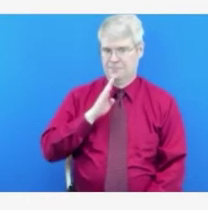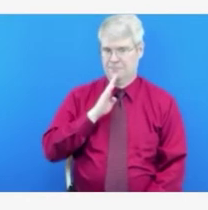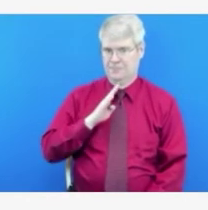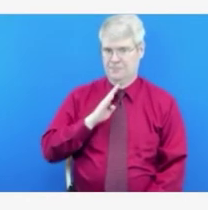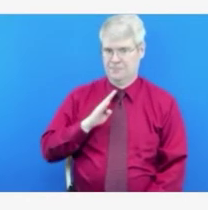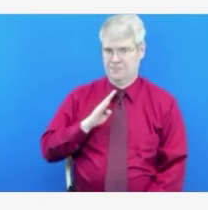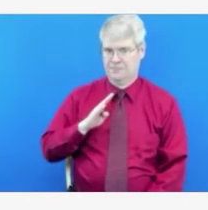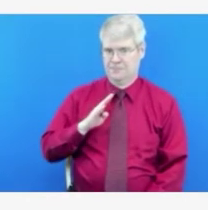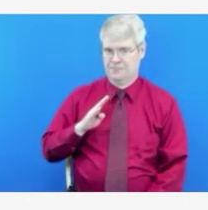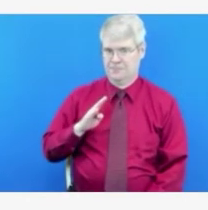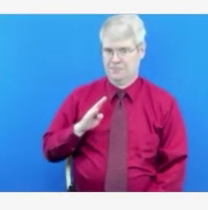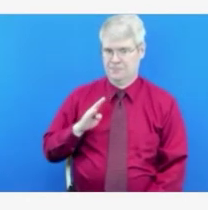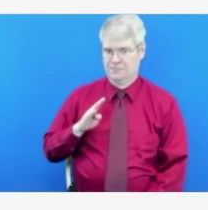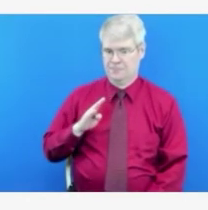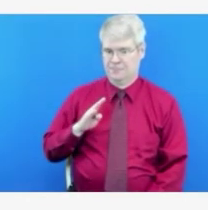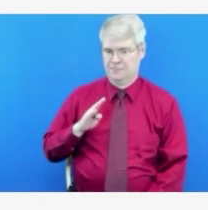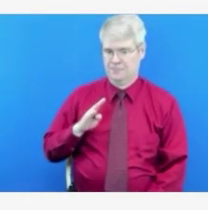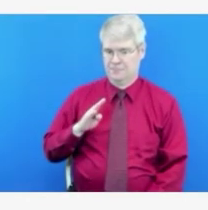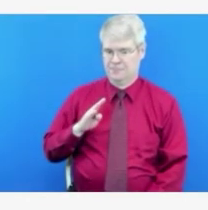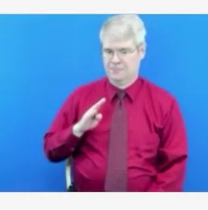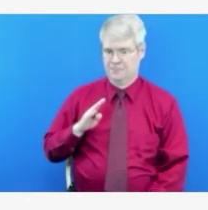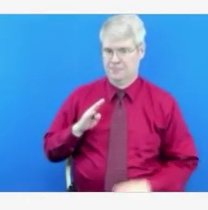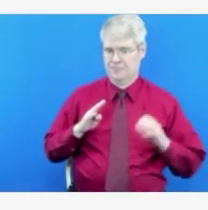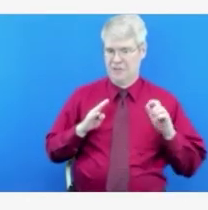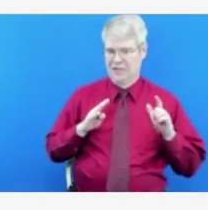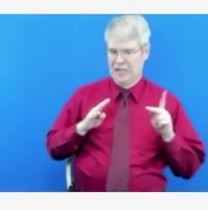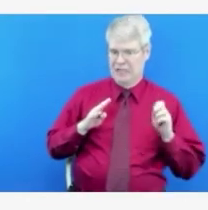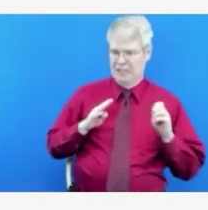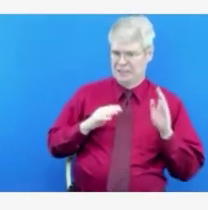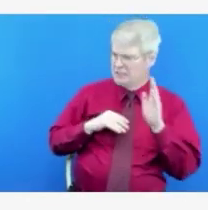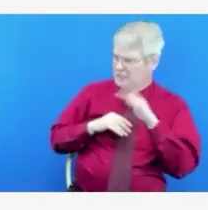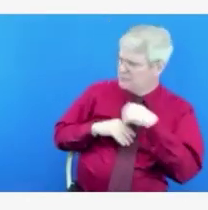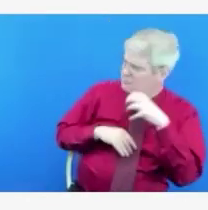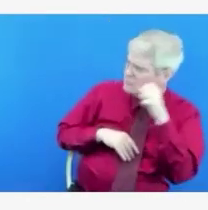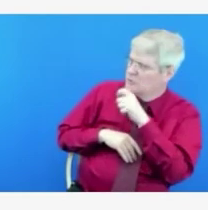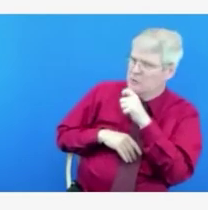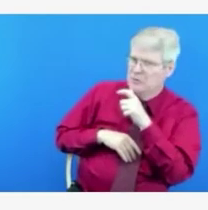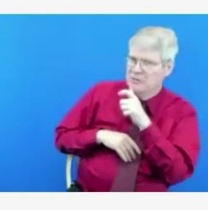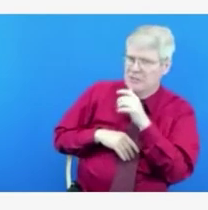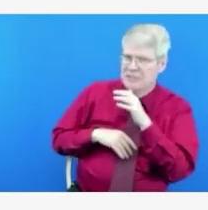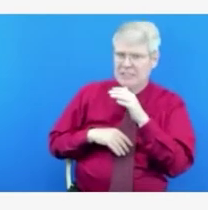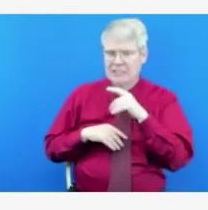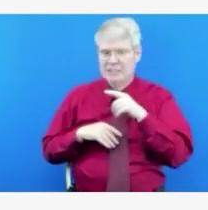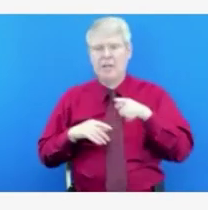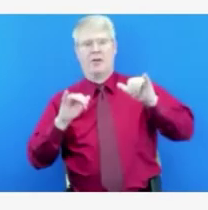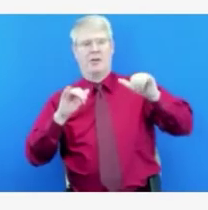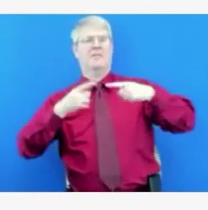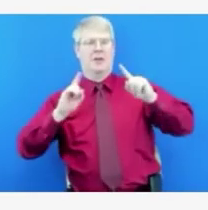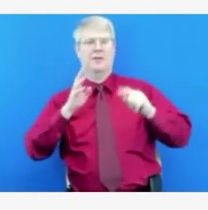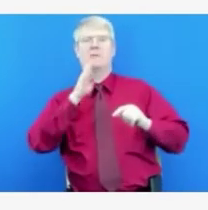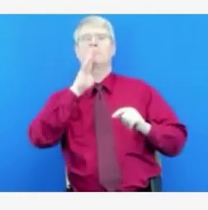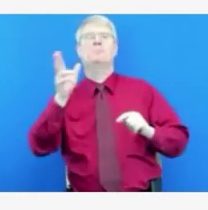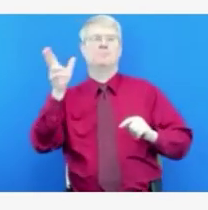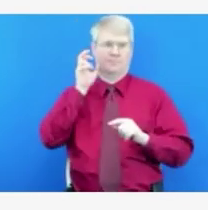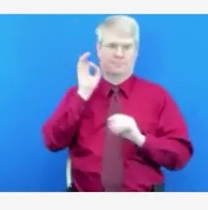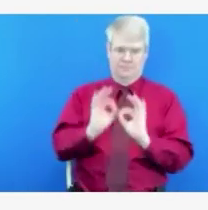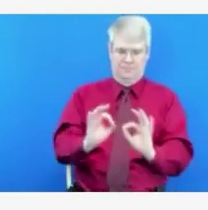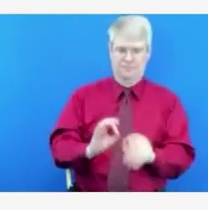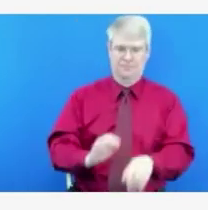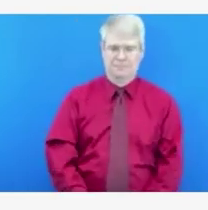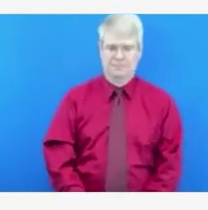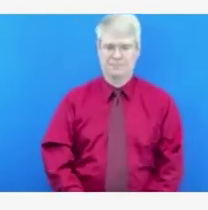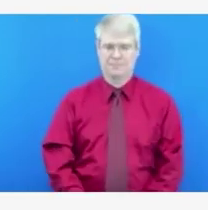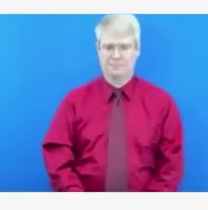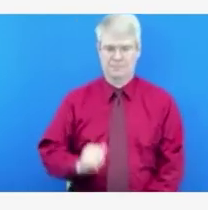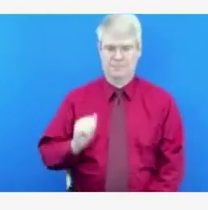I'm sorry? Can you all hear me? There we go. Okay. Thank you. Thank you. I'm a few things